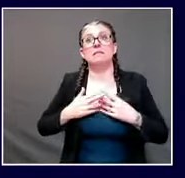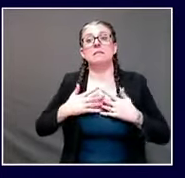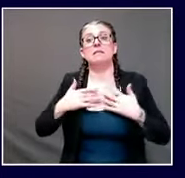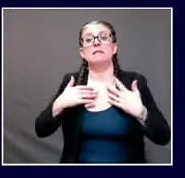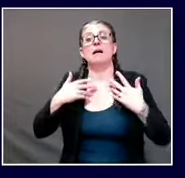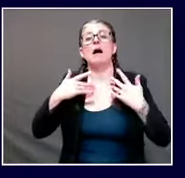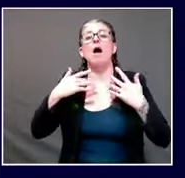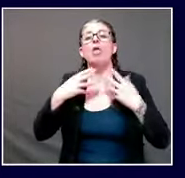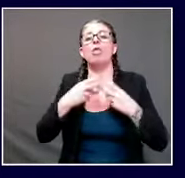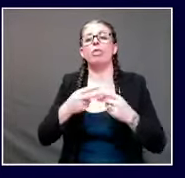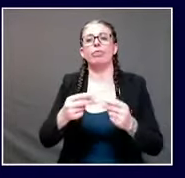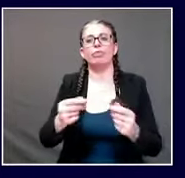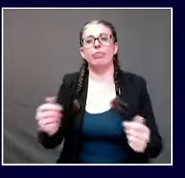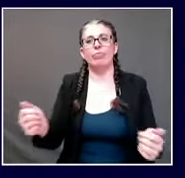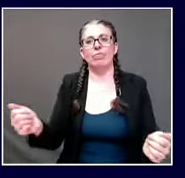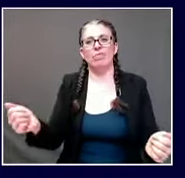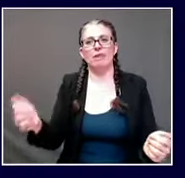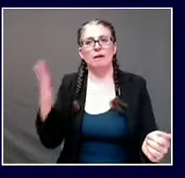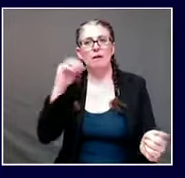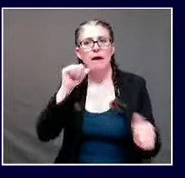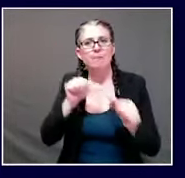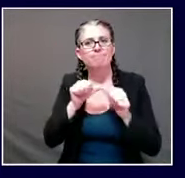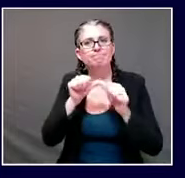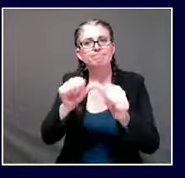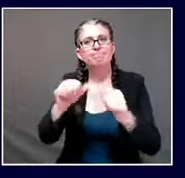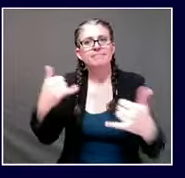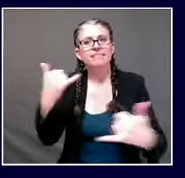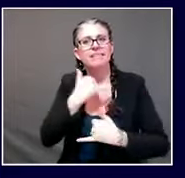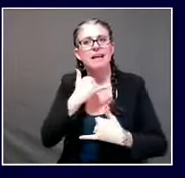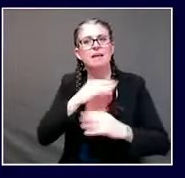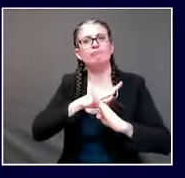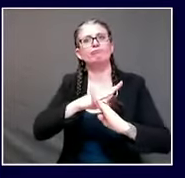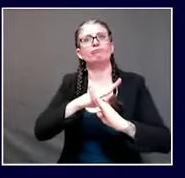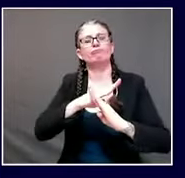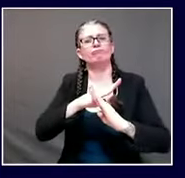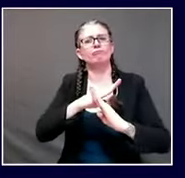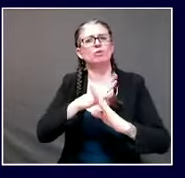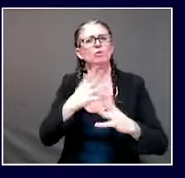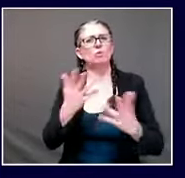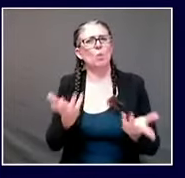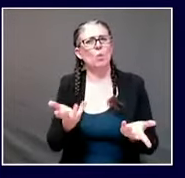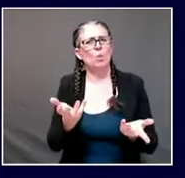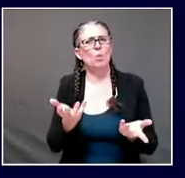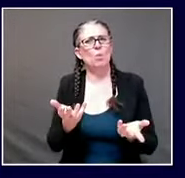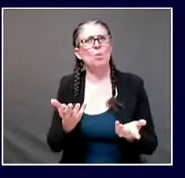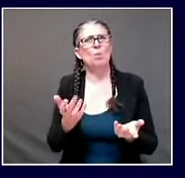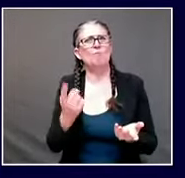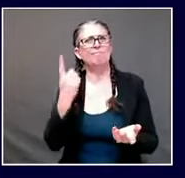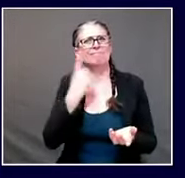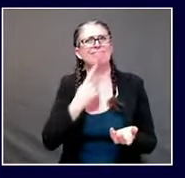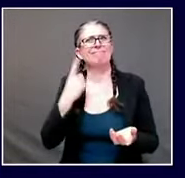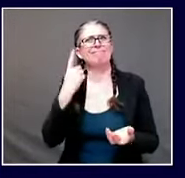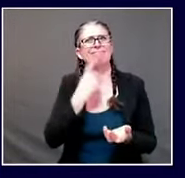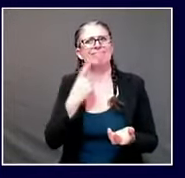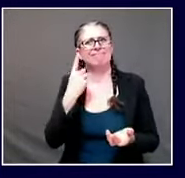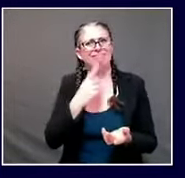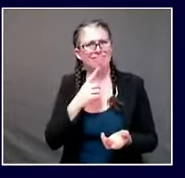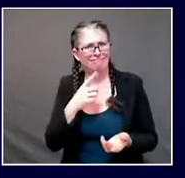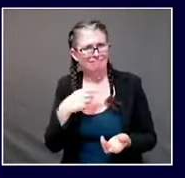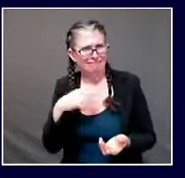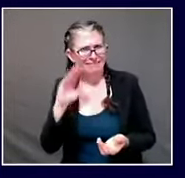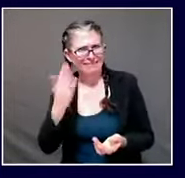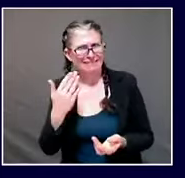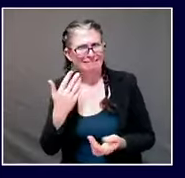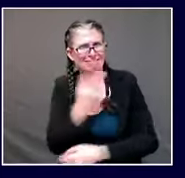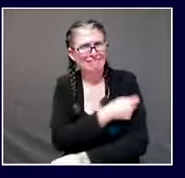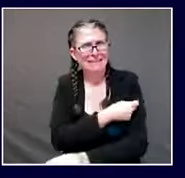and further tests and um we don't know if that means a decline or rather if that's an